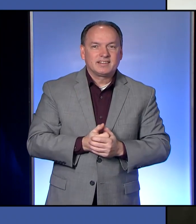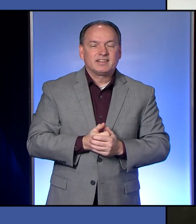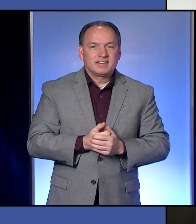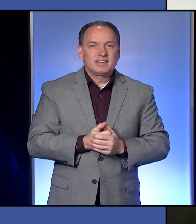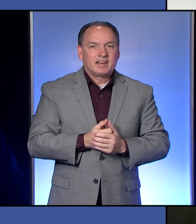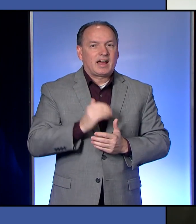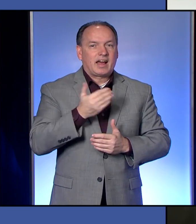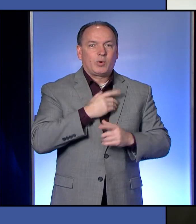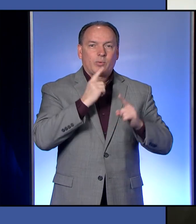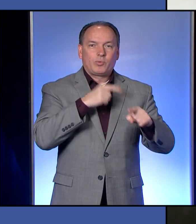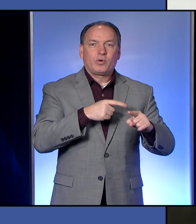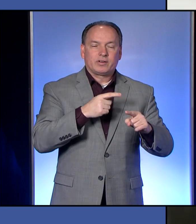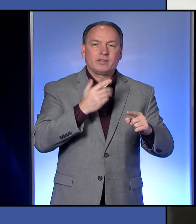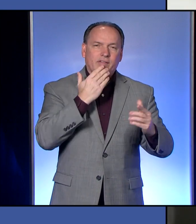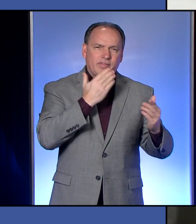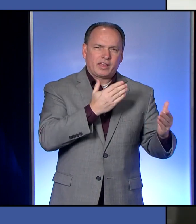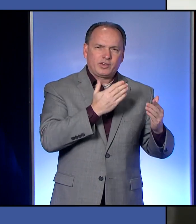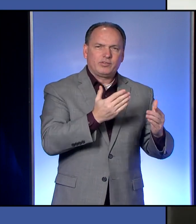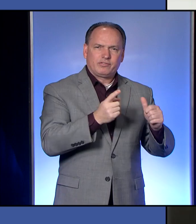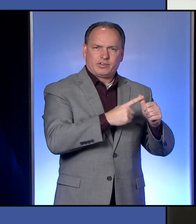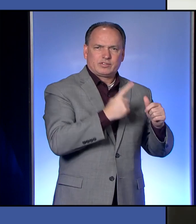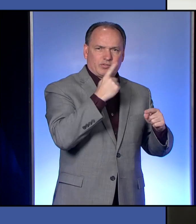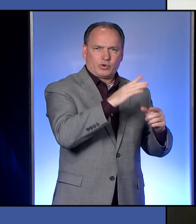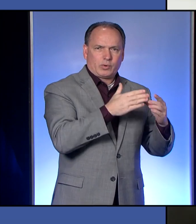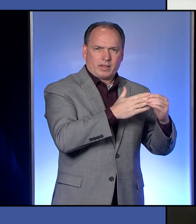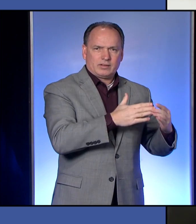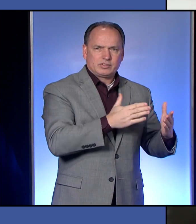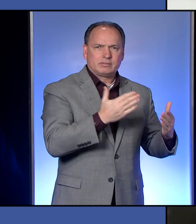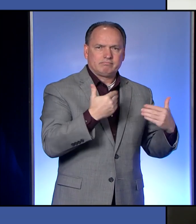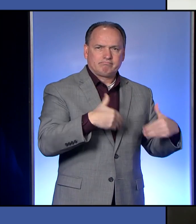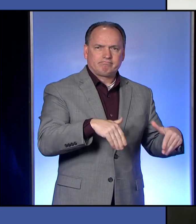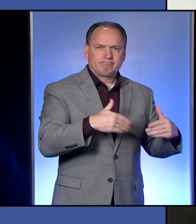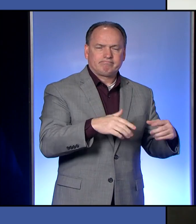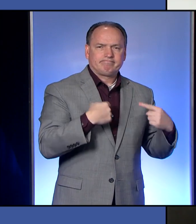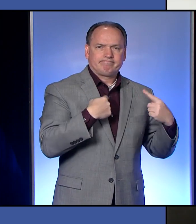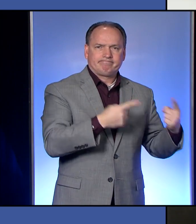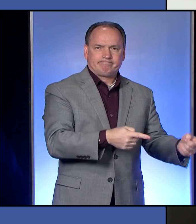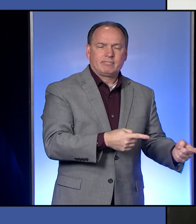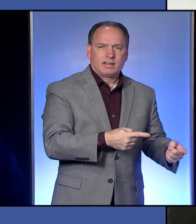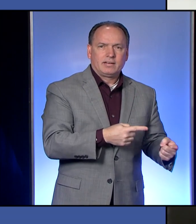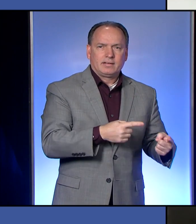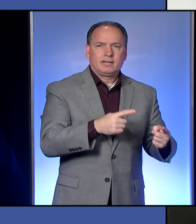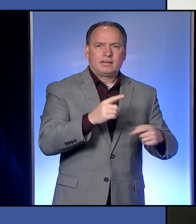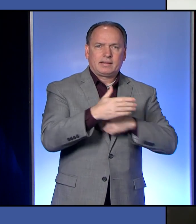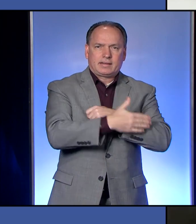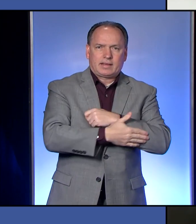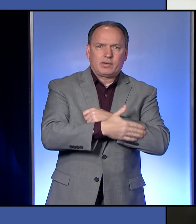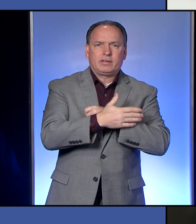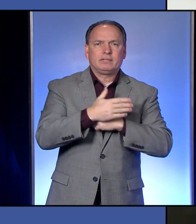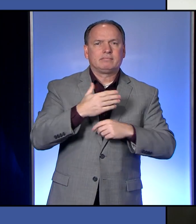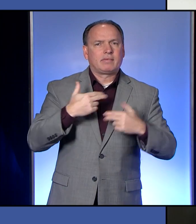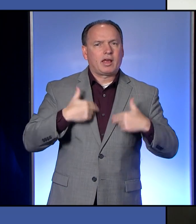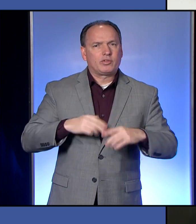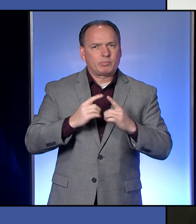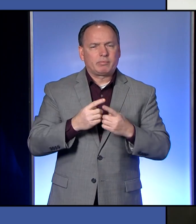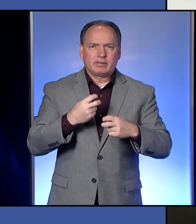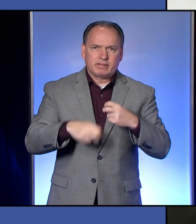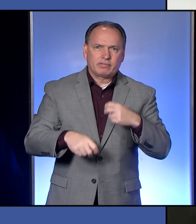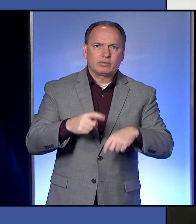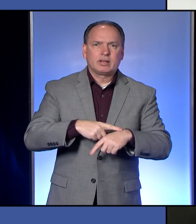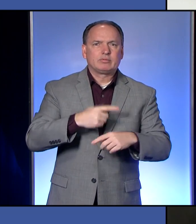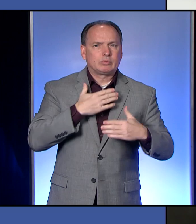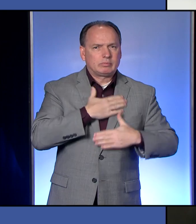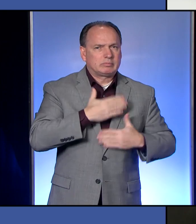Our report from, we thank you first for your leadership in this and the County Health Department. These are difficult times, and we